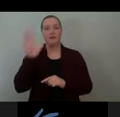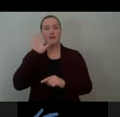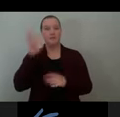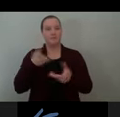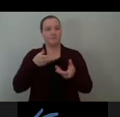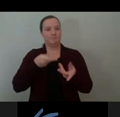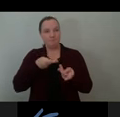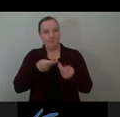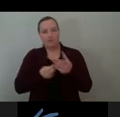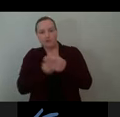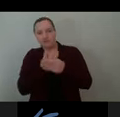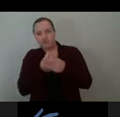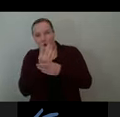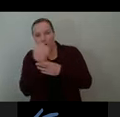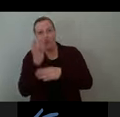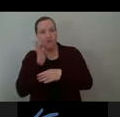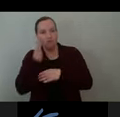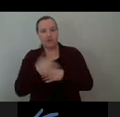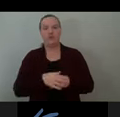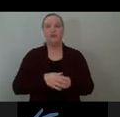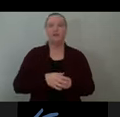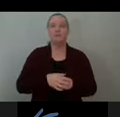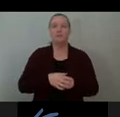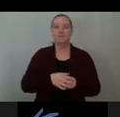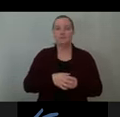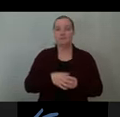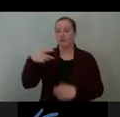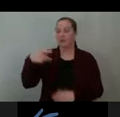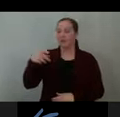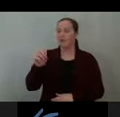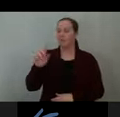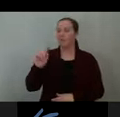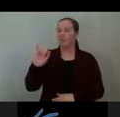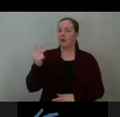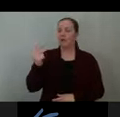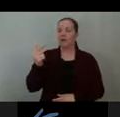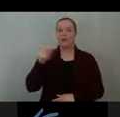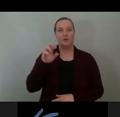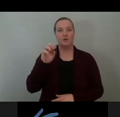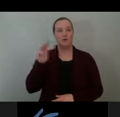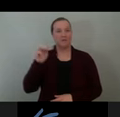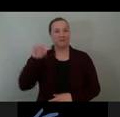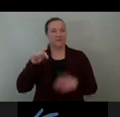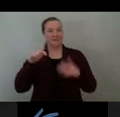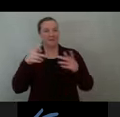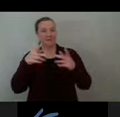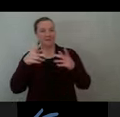The potting room, as Charles was describing, this kind of pavilion space, houses an established demonstration forest with a